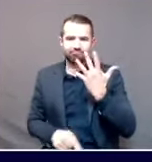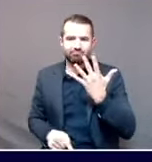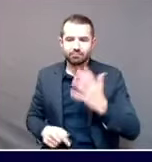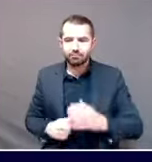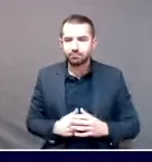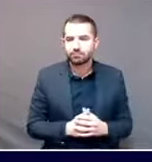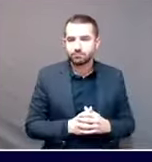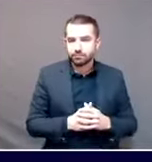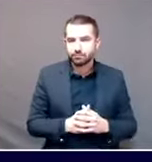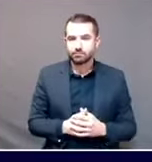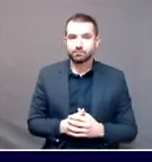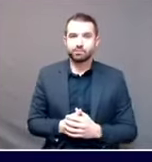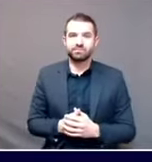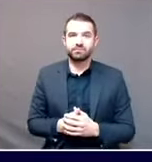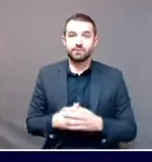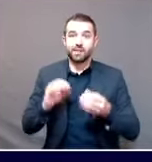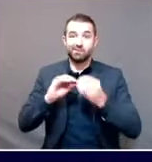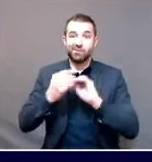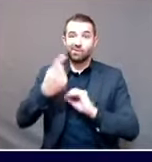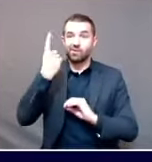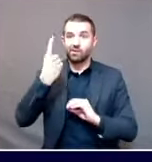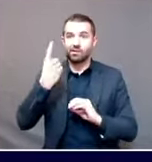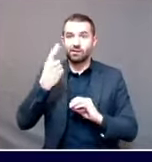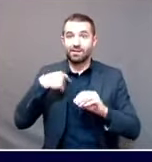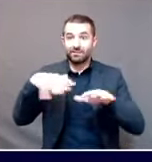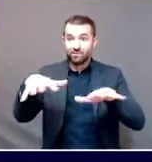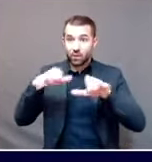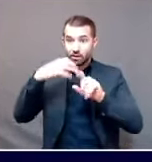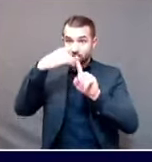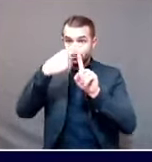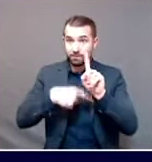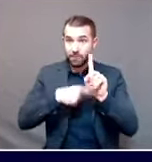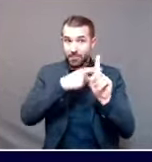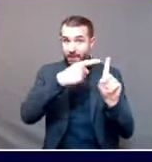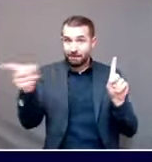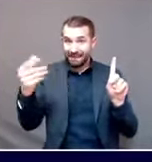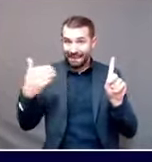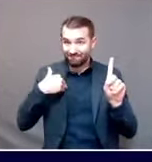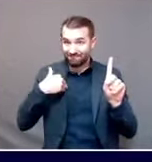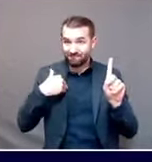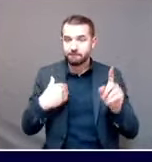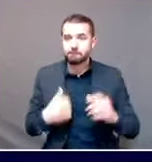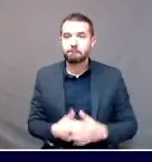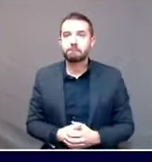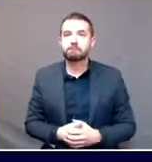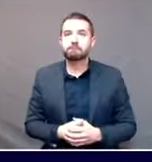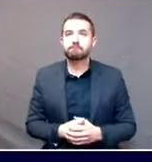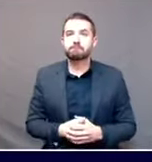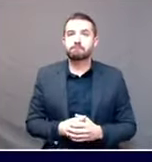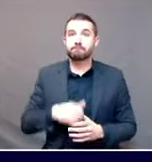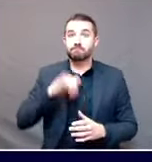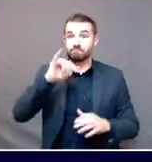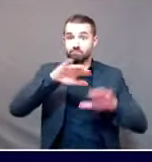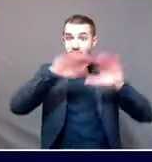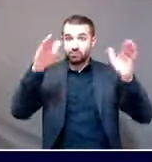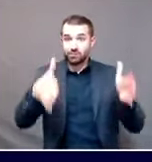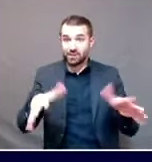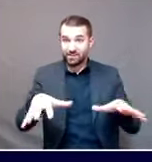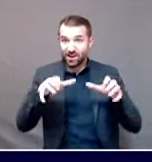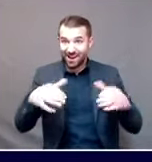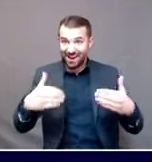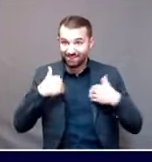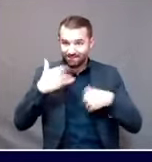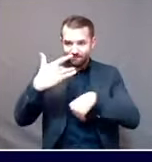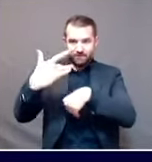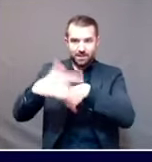and do they have enough ultra cold storage capacity to accommodate the lot size of the Pfizer vaccine? The